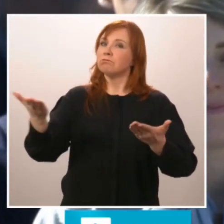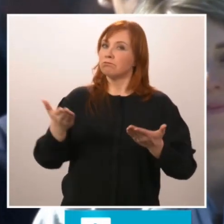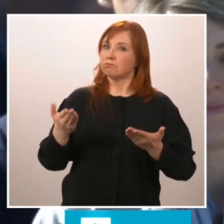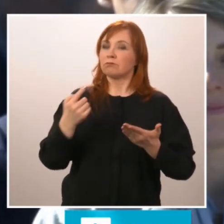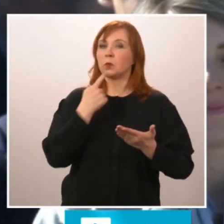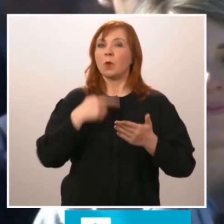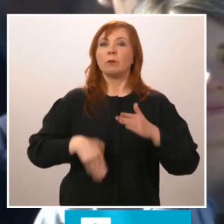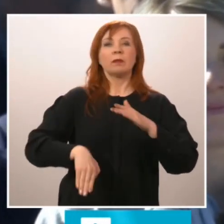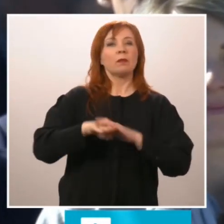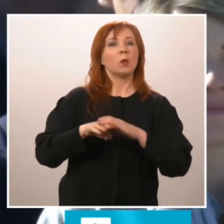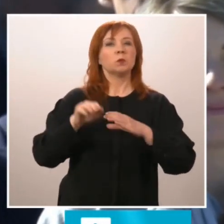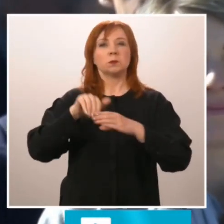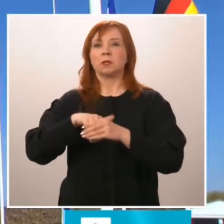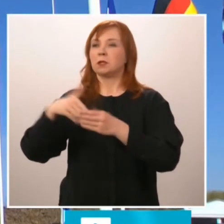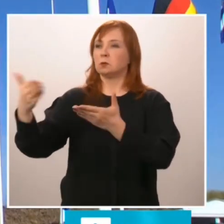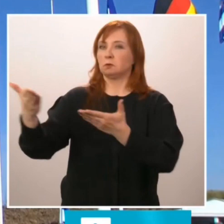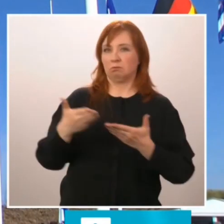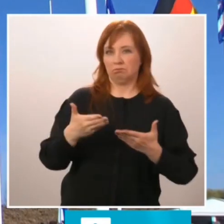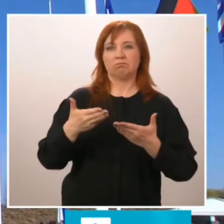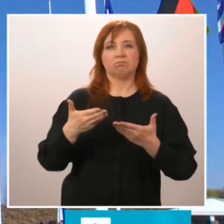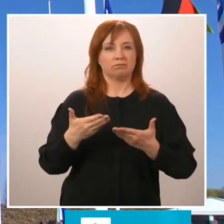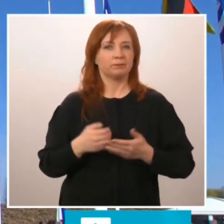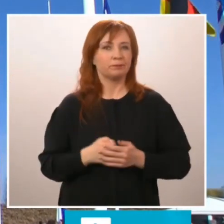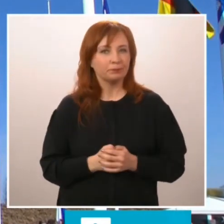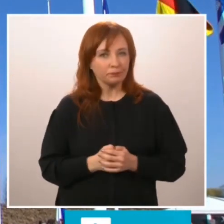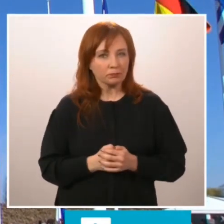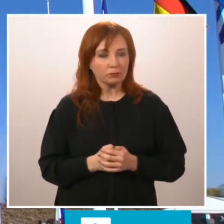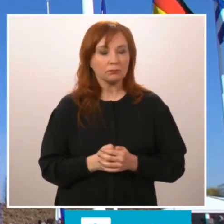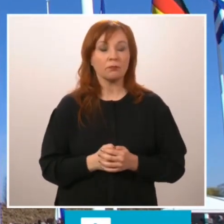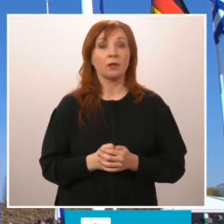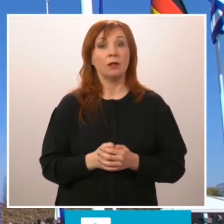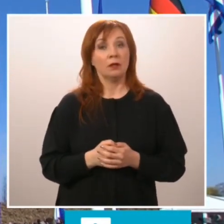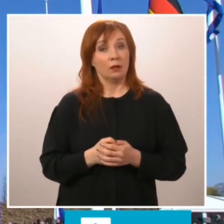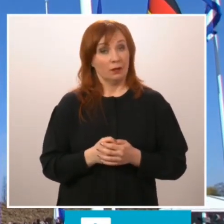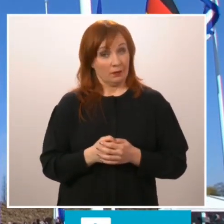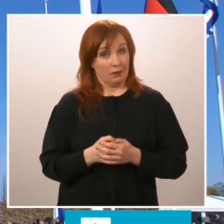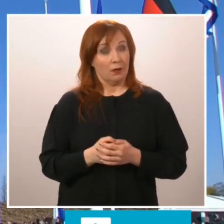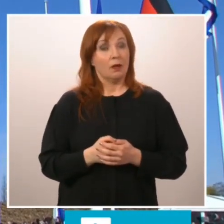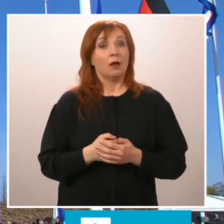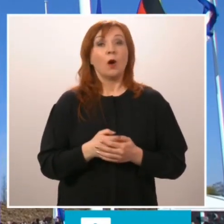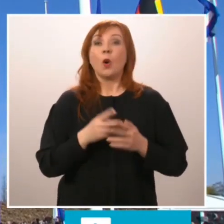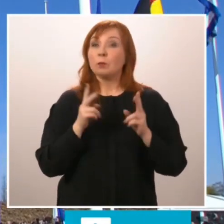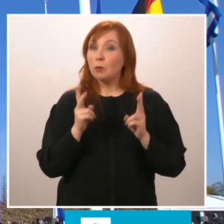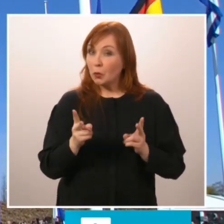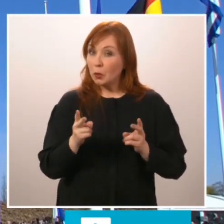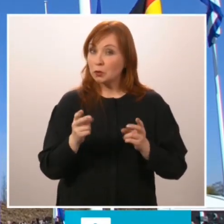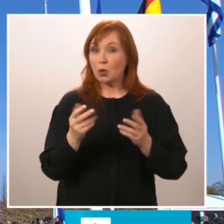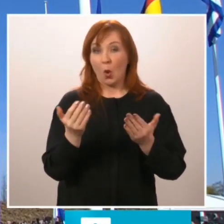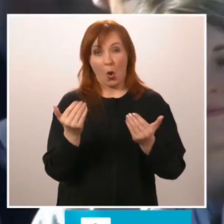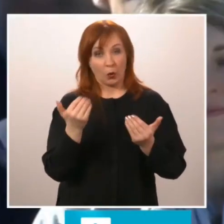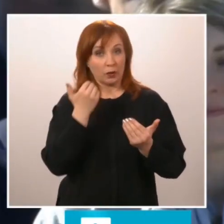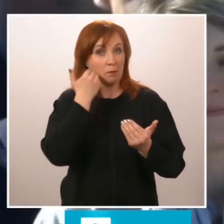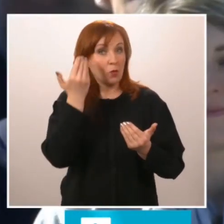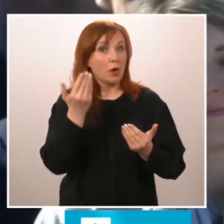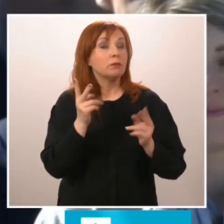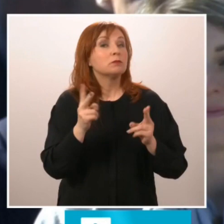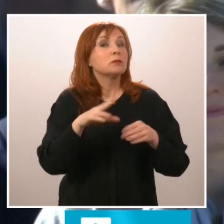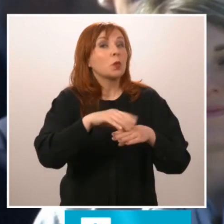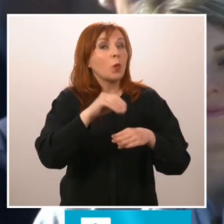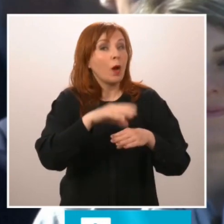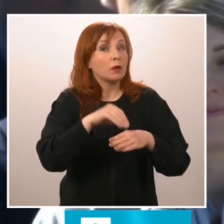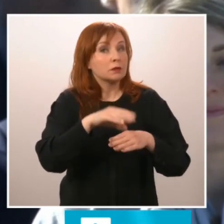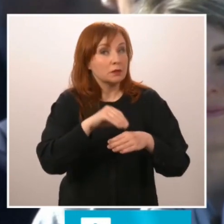of our alliance. I look forward to also welcoming Sweden into the alliance